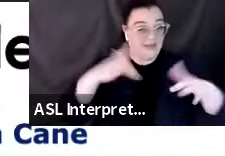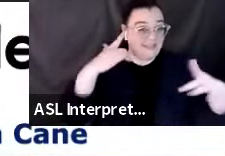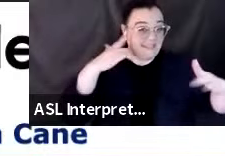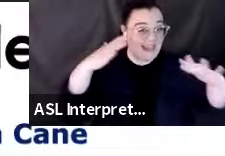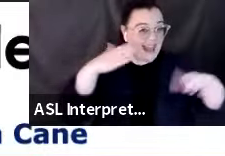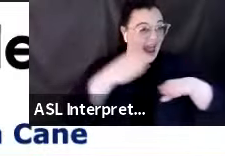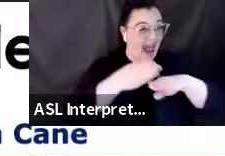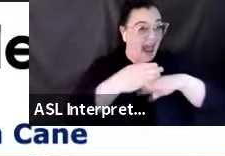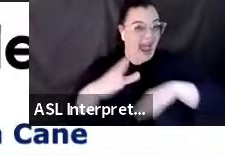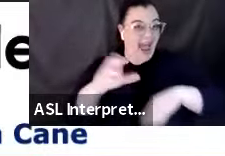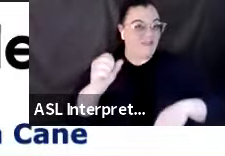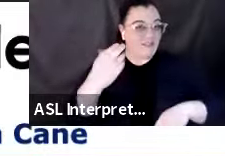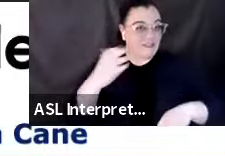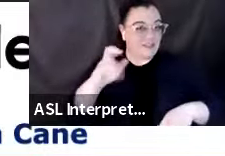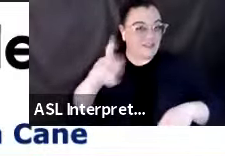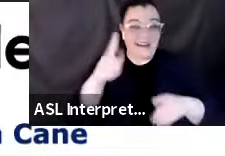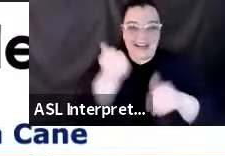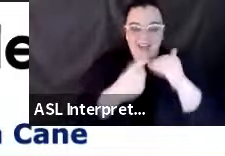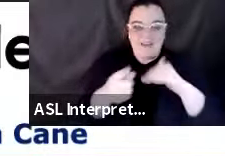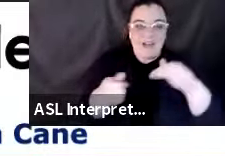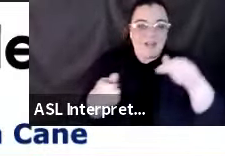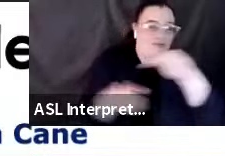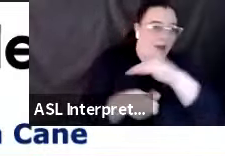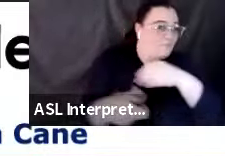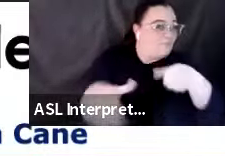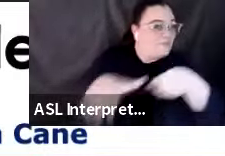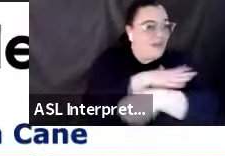Everybody, drop cover, hold on, lock cover, hold on.